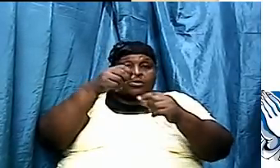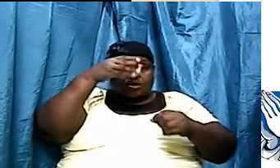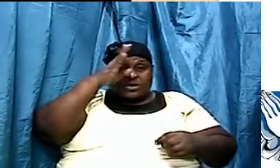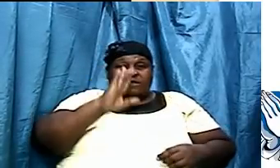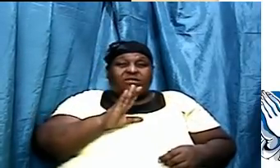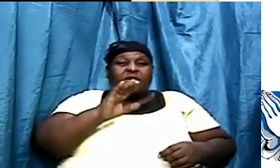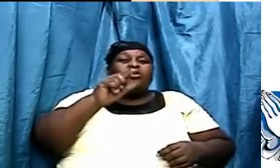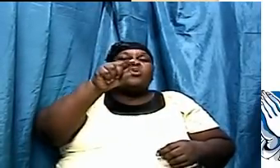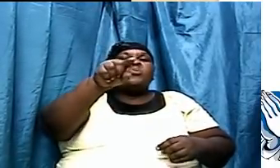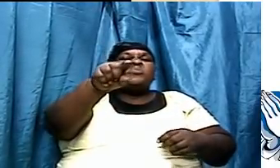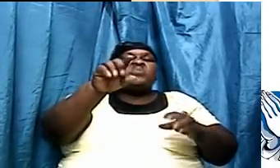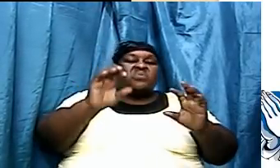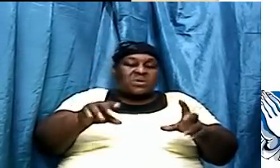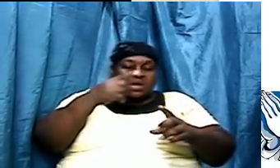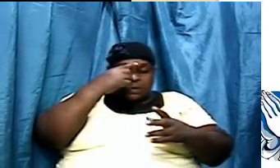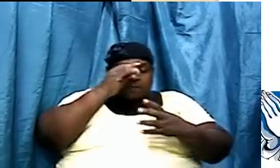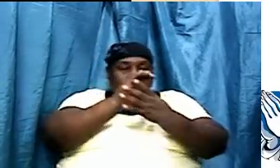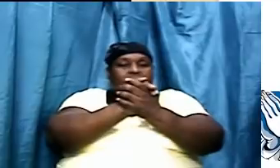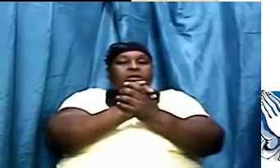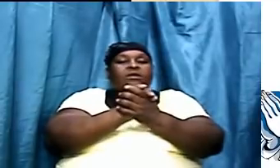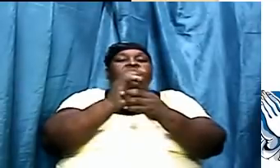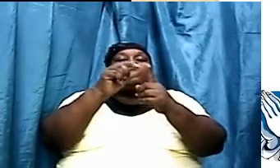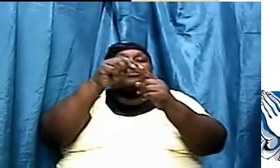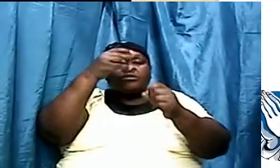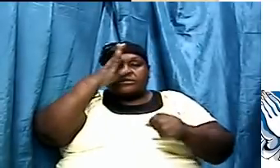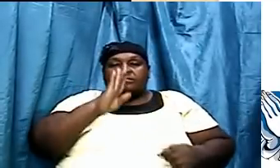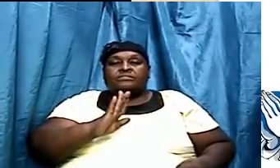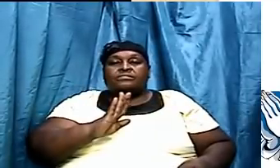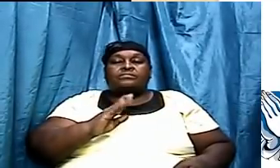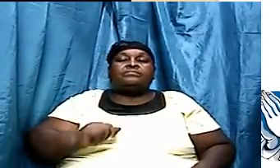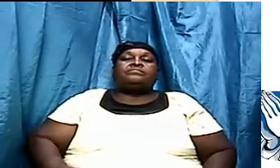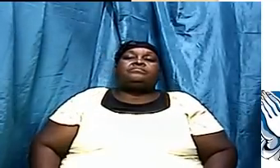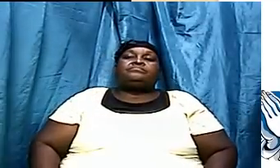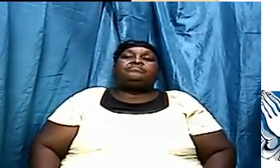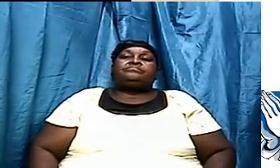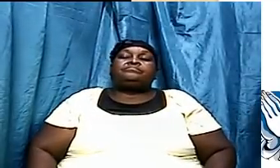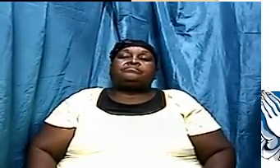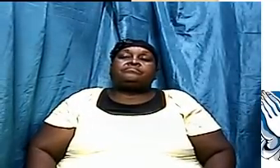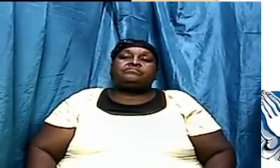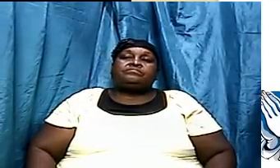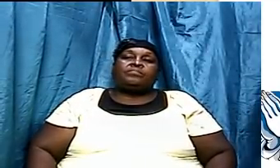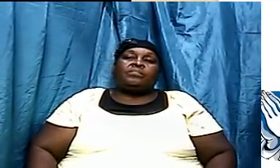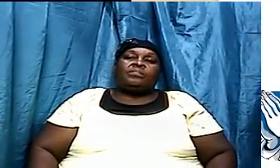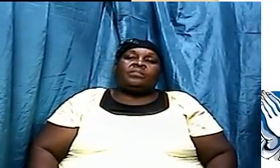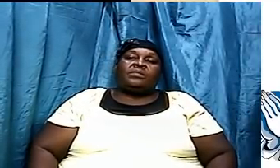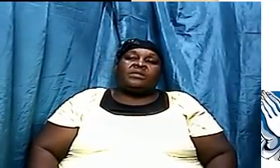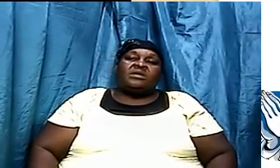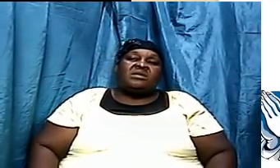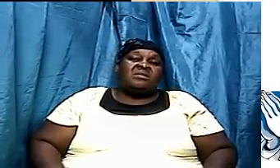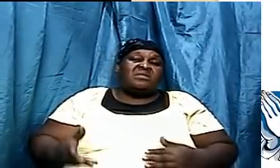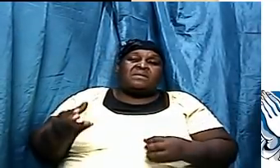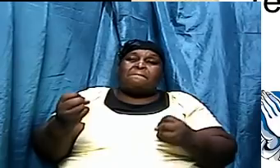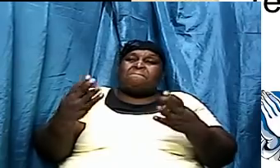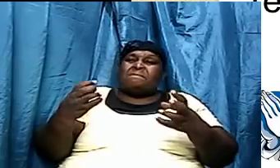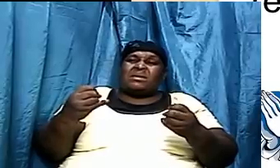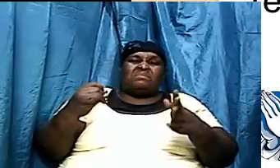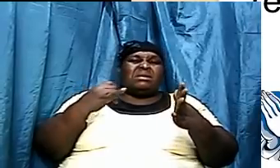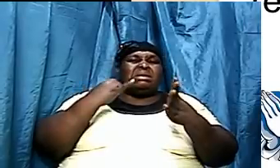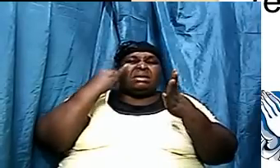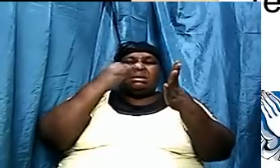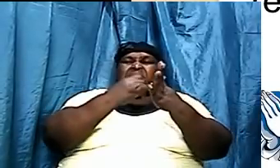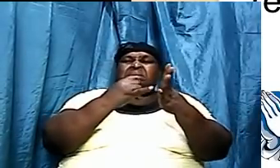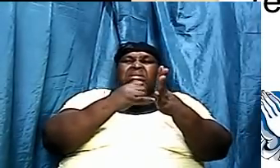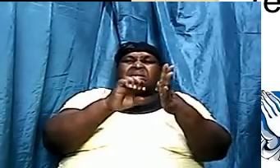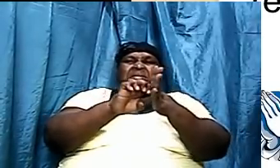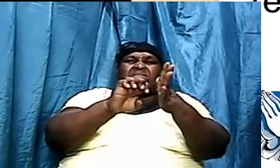You can believe the word of God. Now, next slide. There are many evidence from